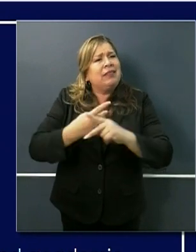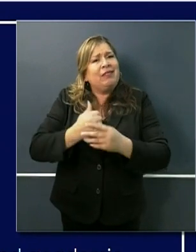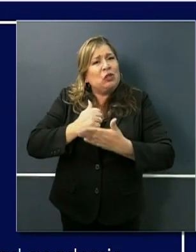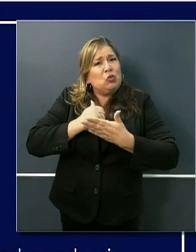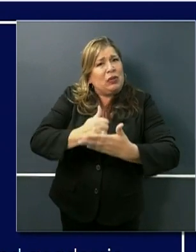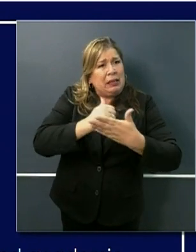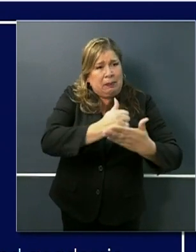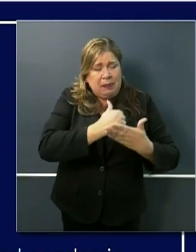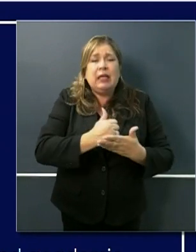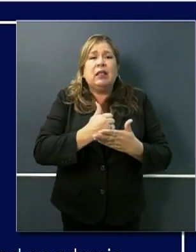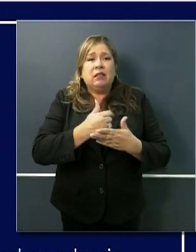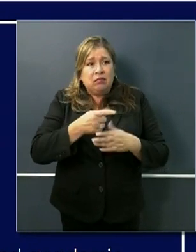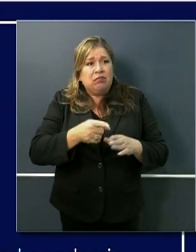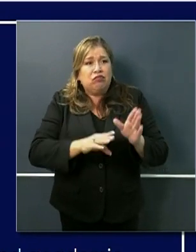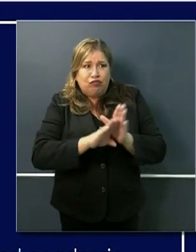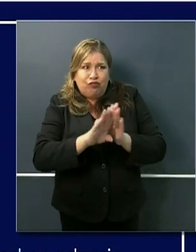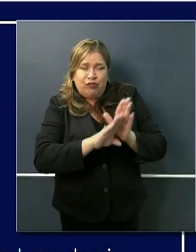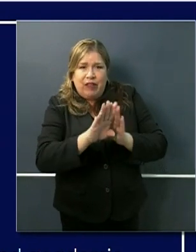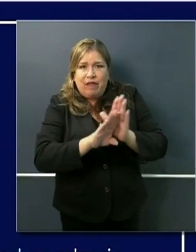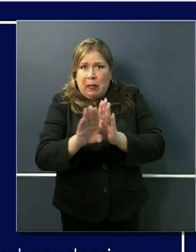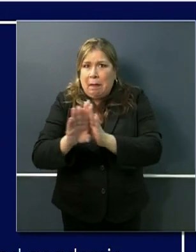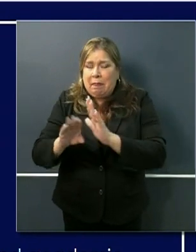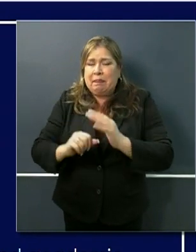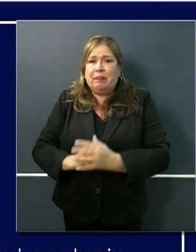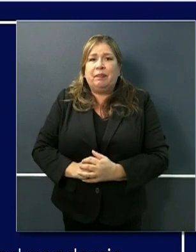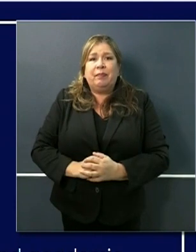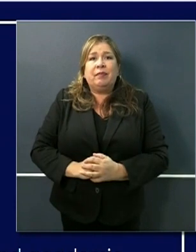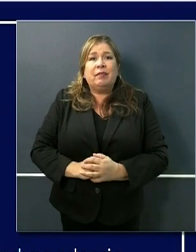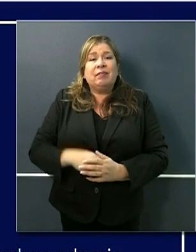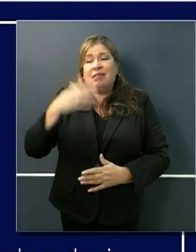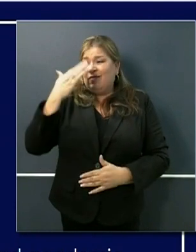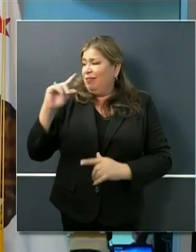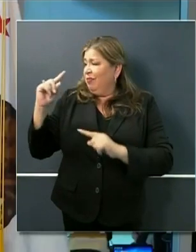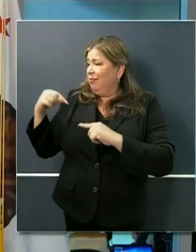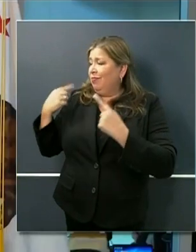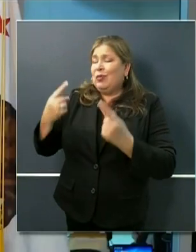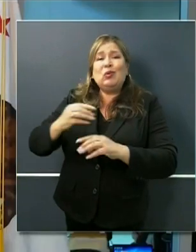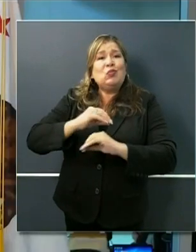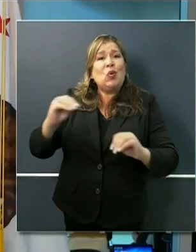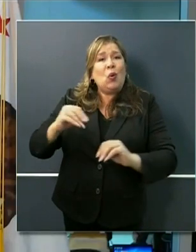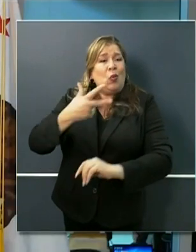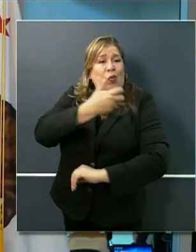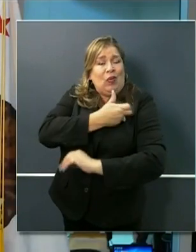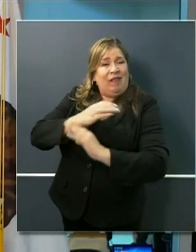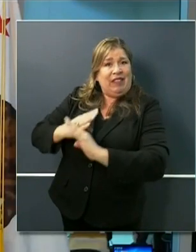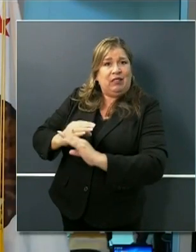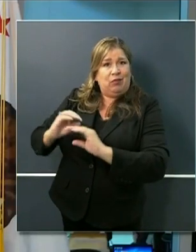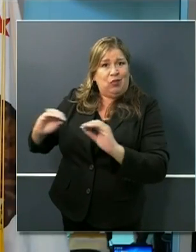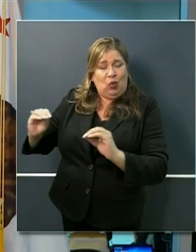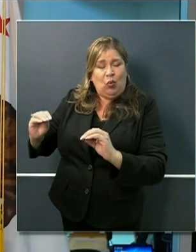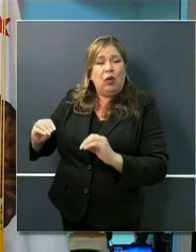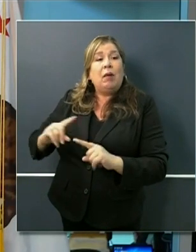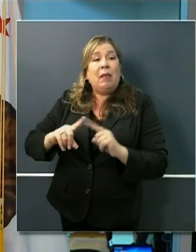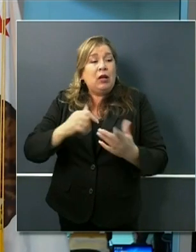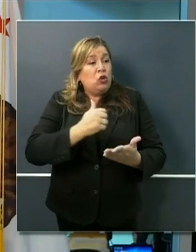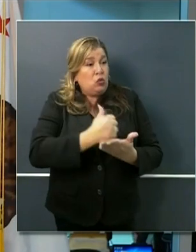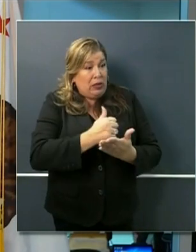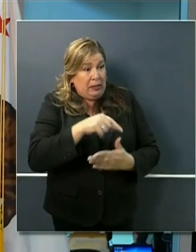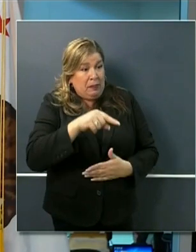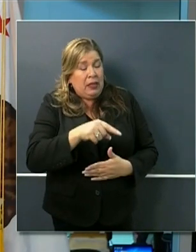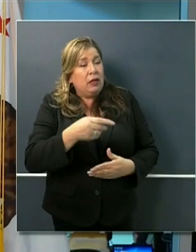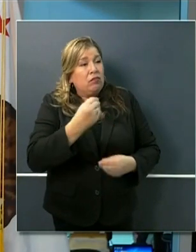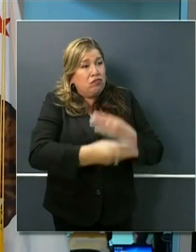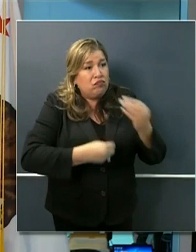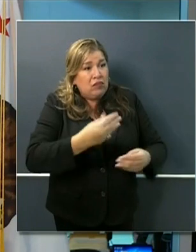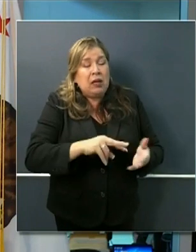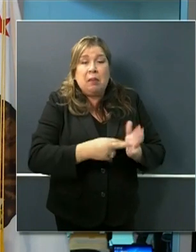they're important especially in the absence of vaccines because they allow people if they do get sick to recover